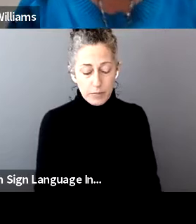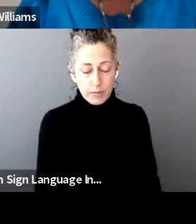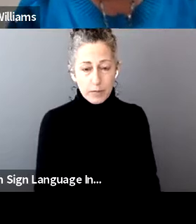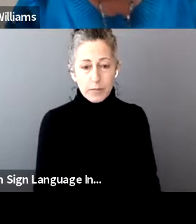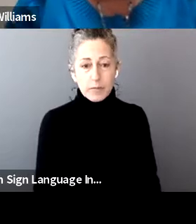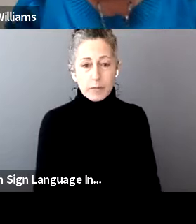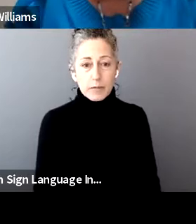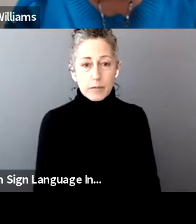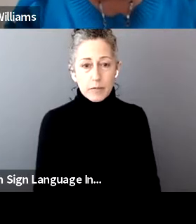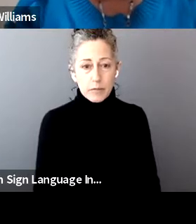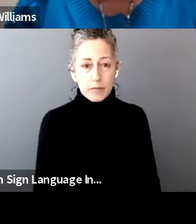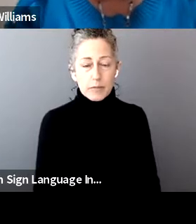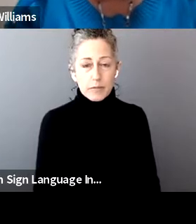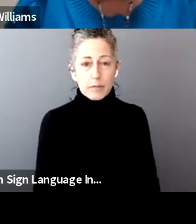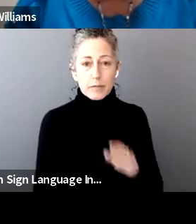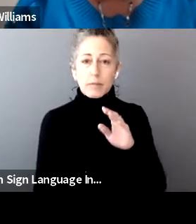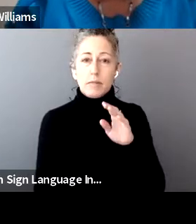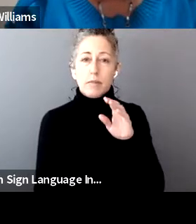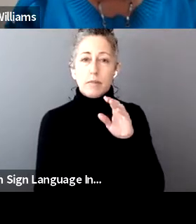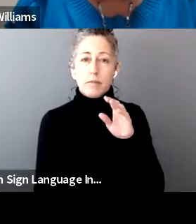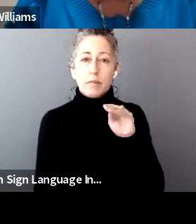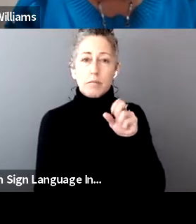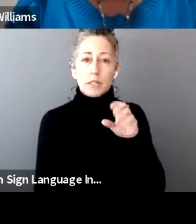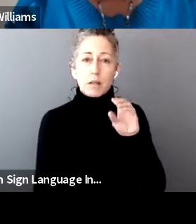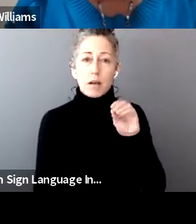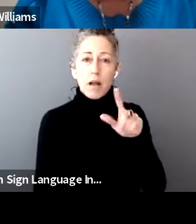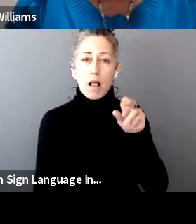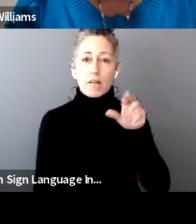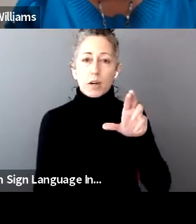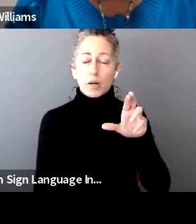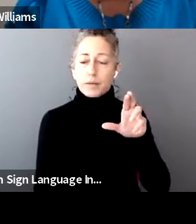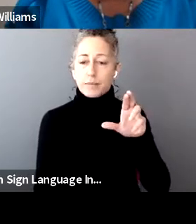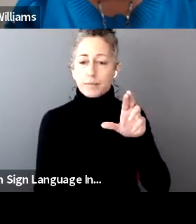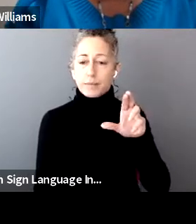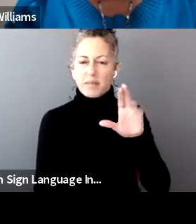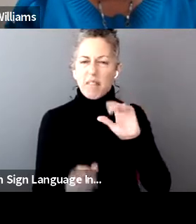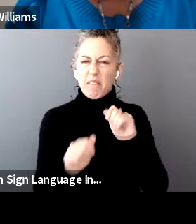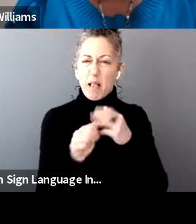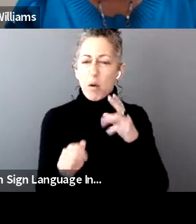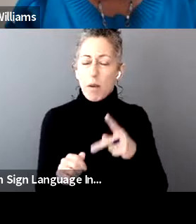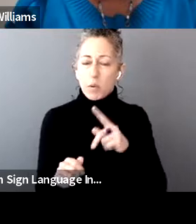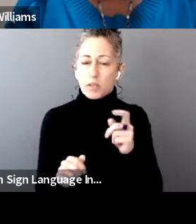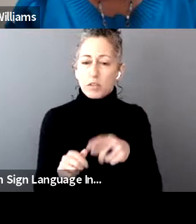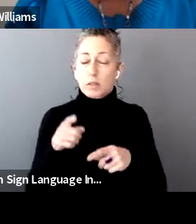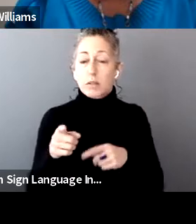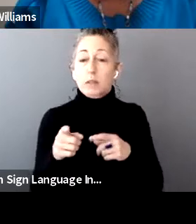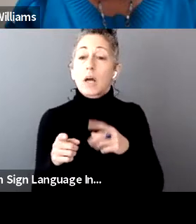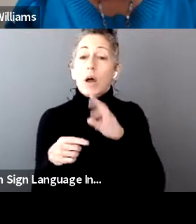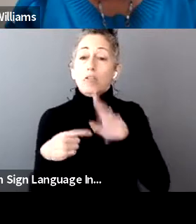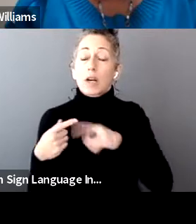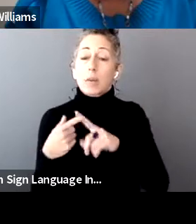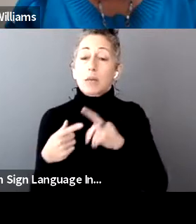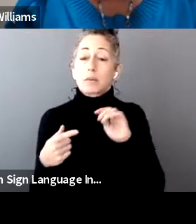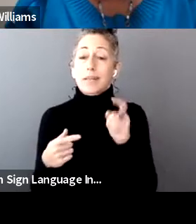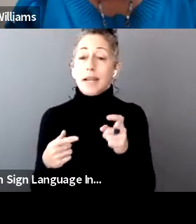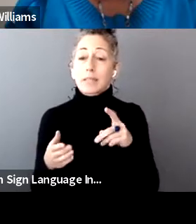you a follow-up question to something Ms. Fox mentioned. I wanted to talk a little bit about taxpayers who received any